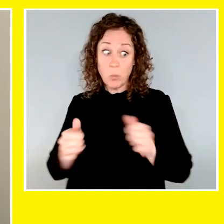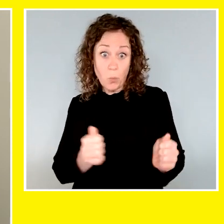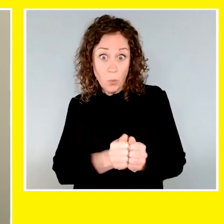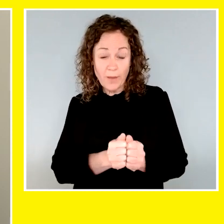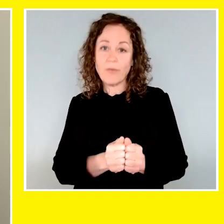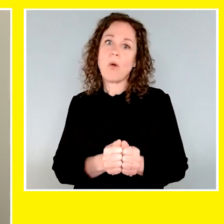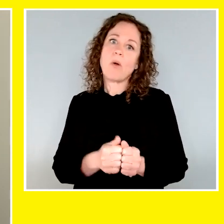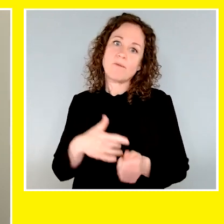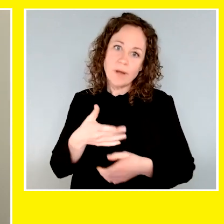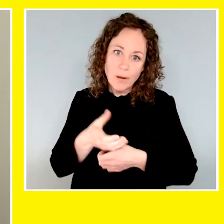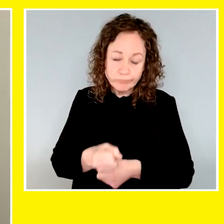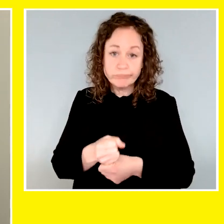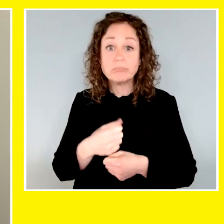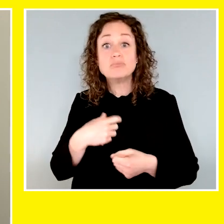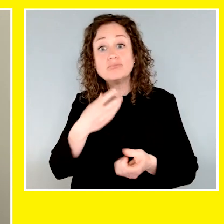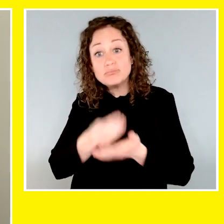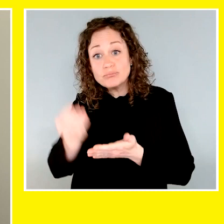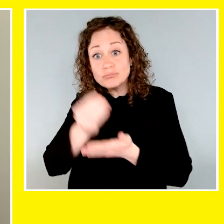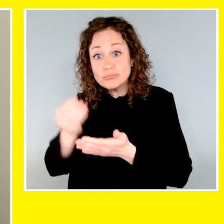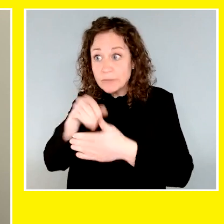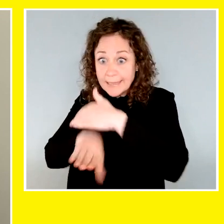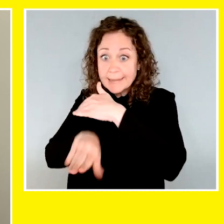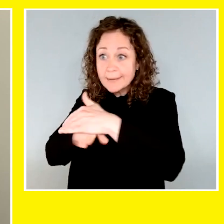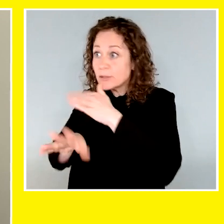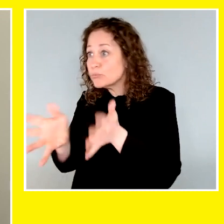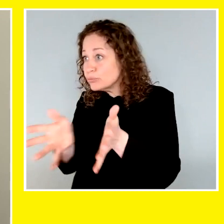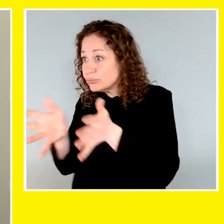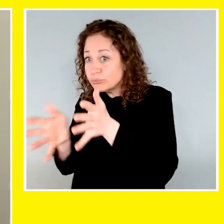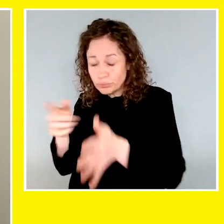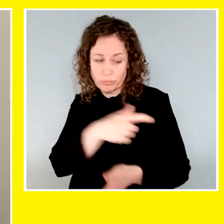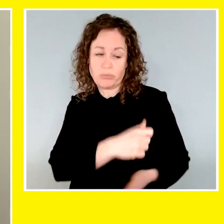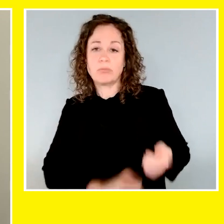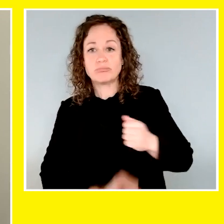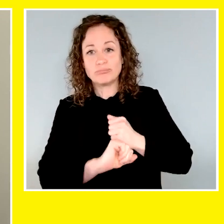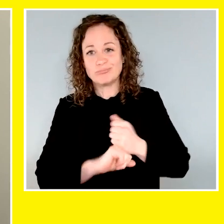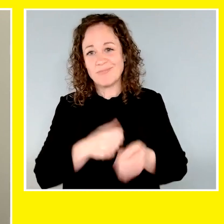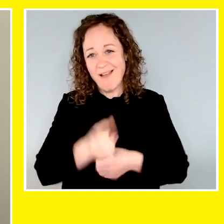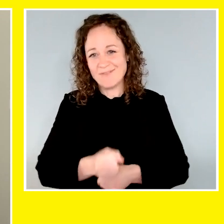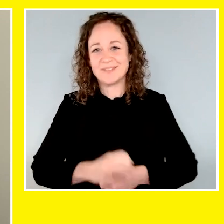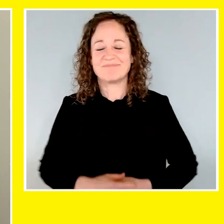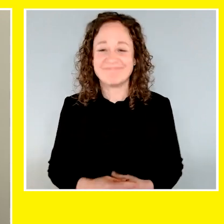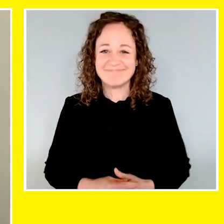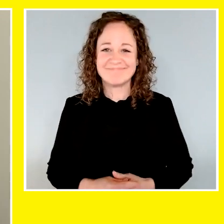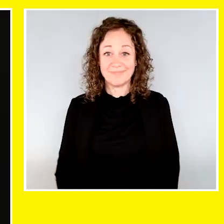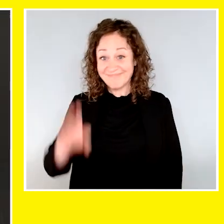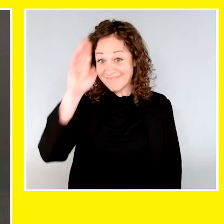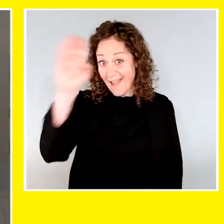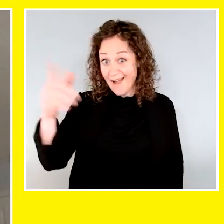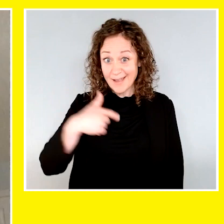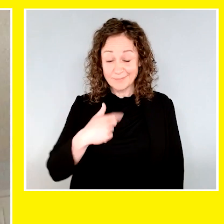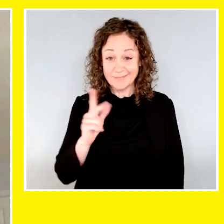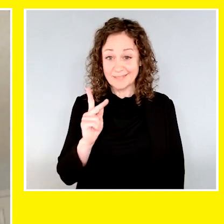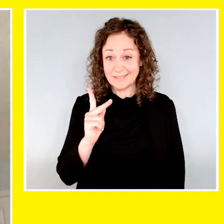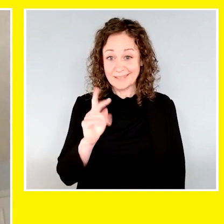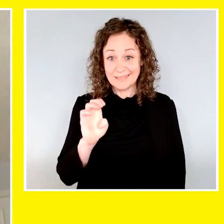walking by myself and talk to the people in stores that can help me through things. Hi,